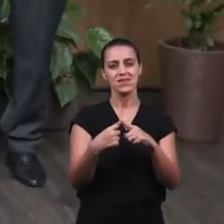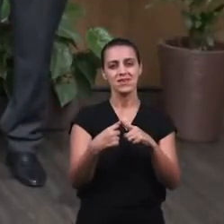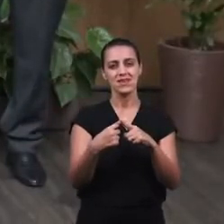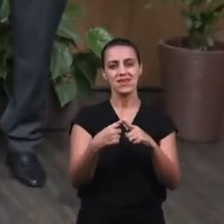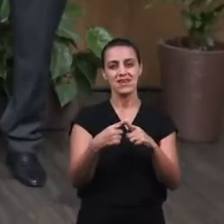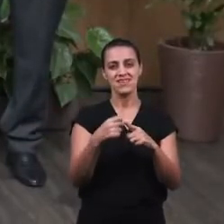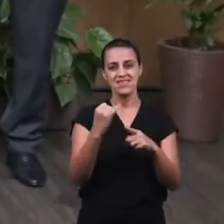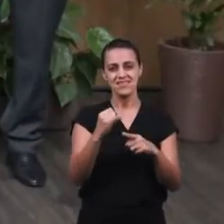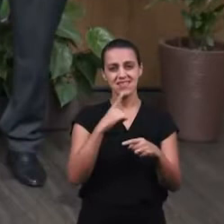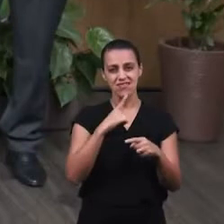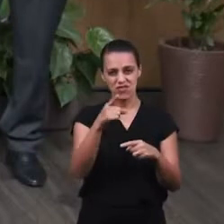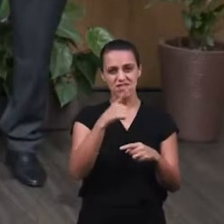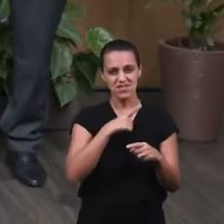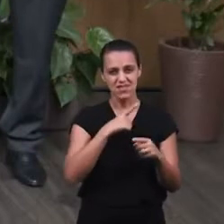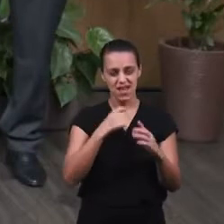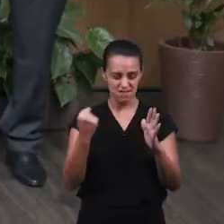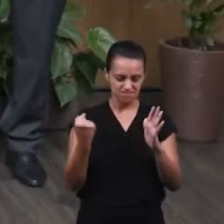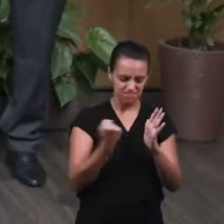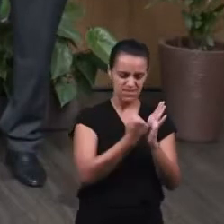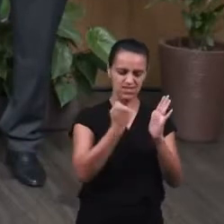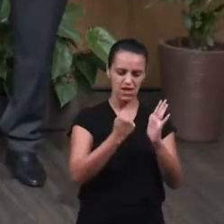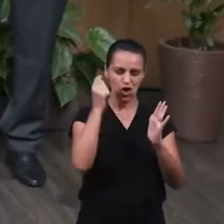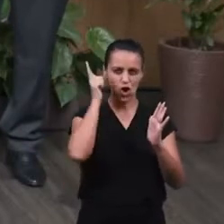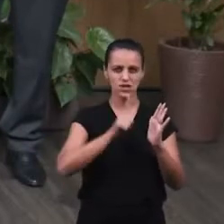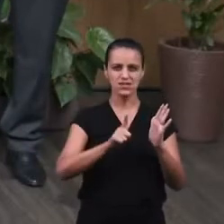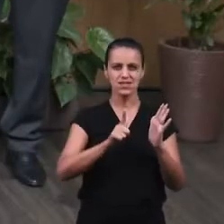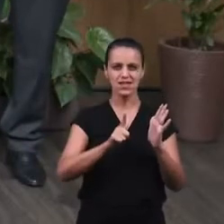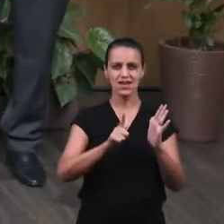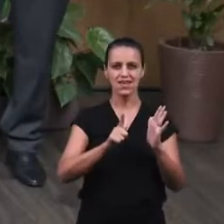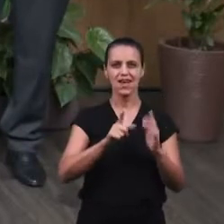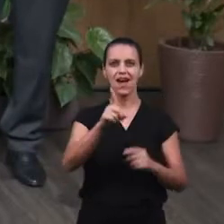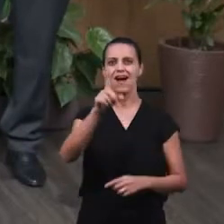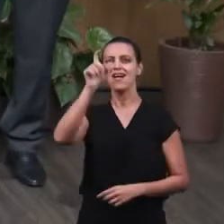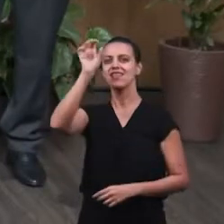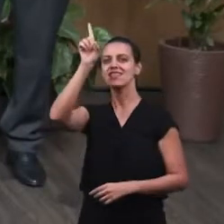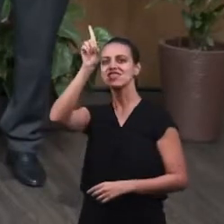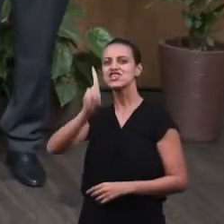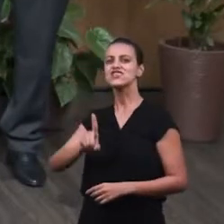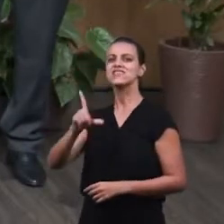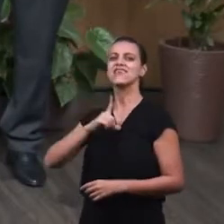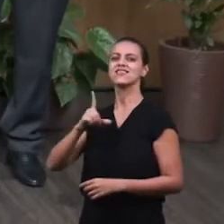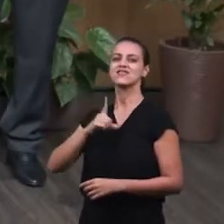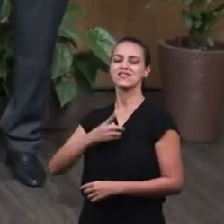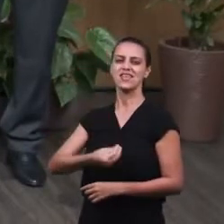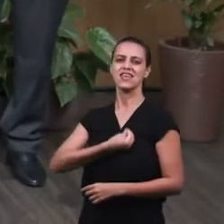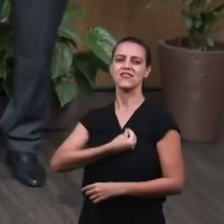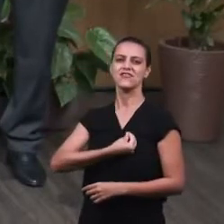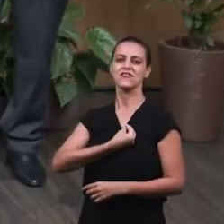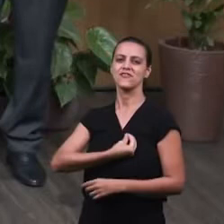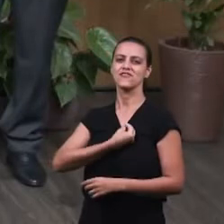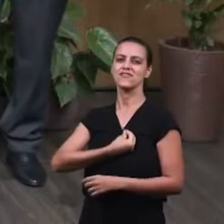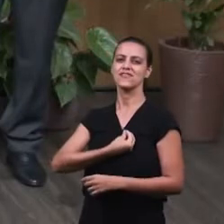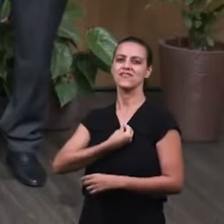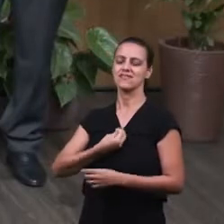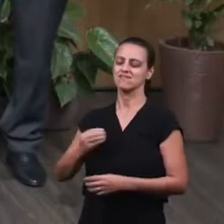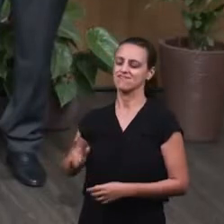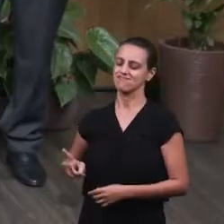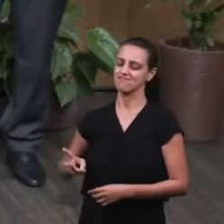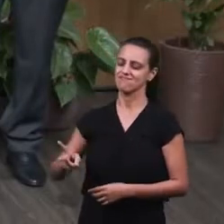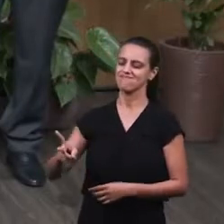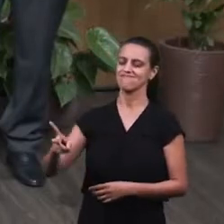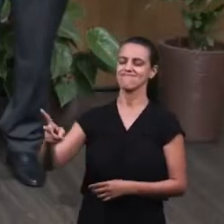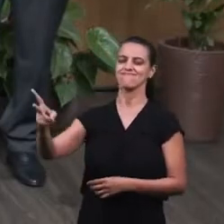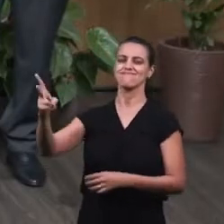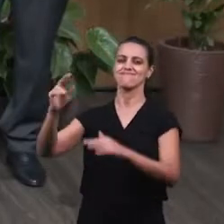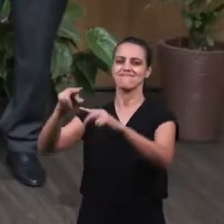Once man receives the seal, he begins to have the right to live by faith and to have